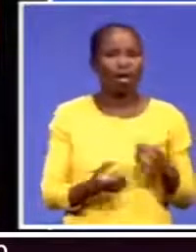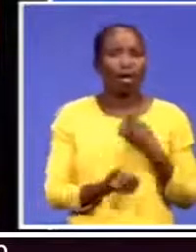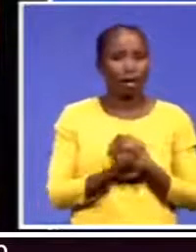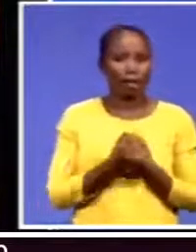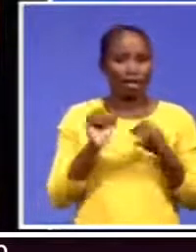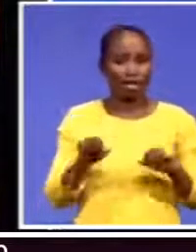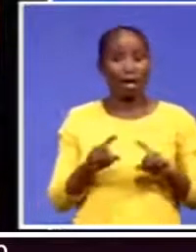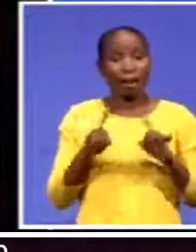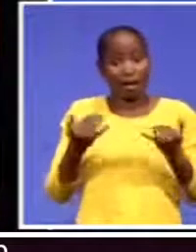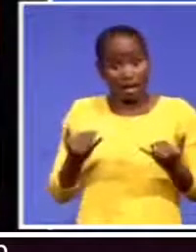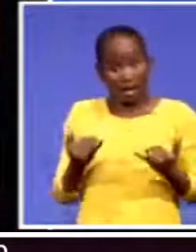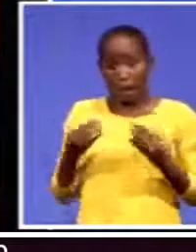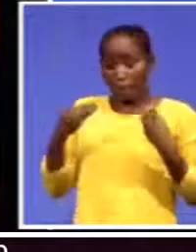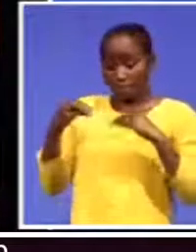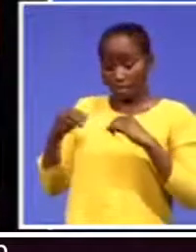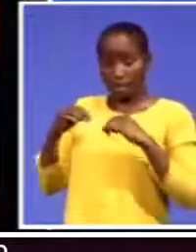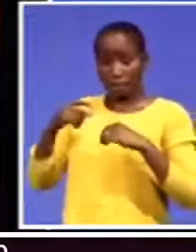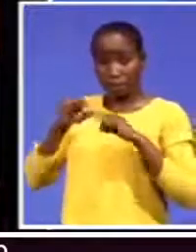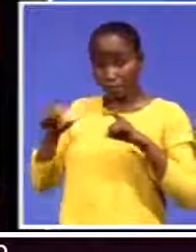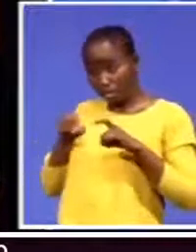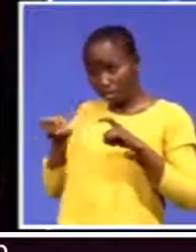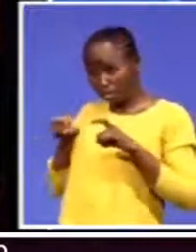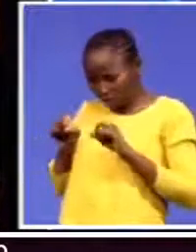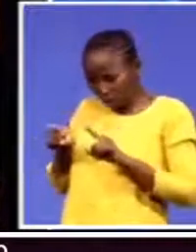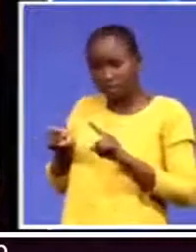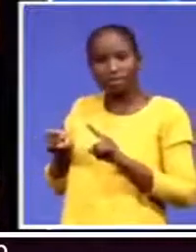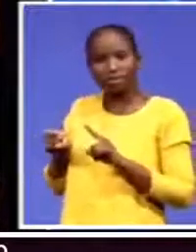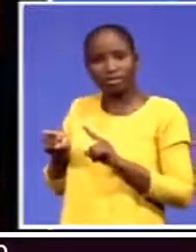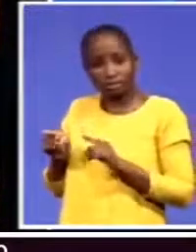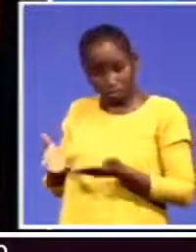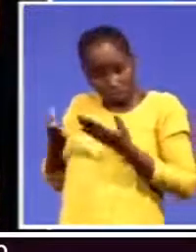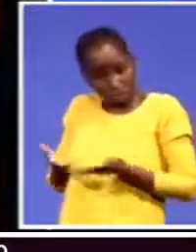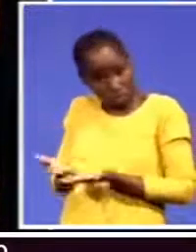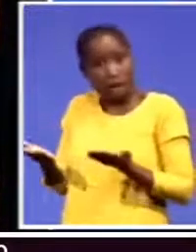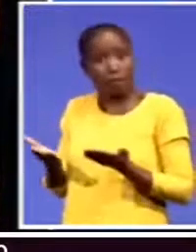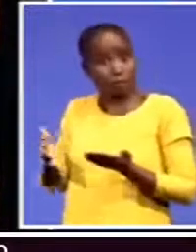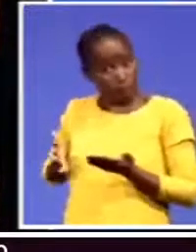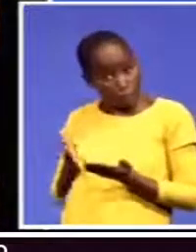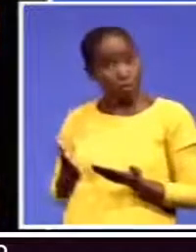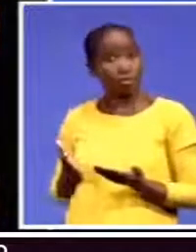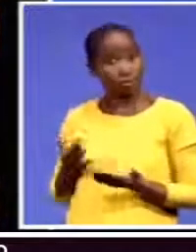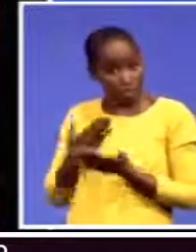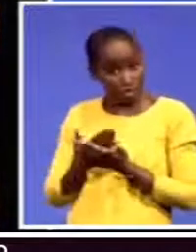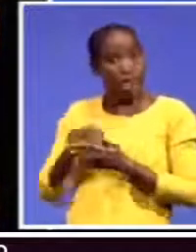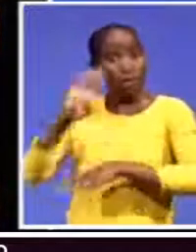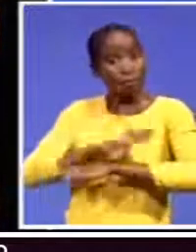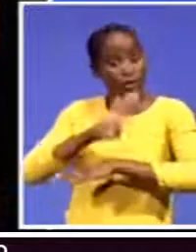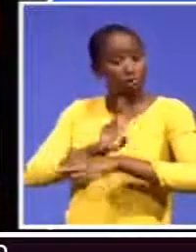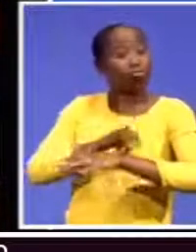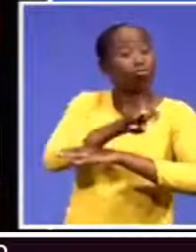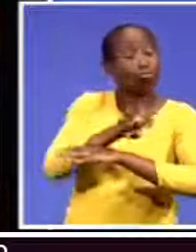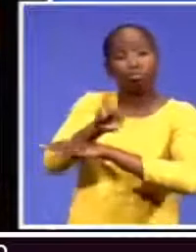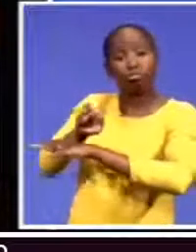to grab the bull by the proverbial horn and go across the borders. But most of all, they must start planning and thinking